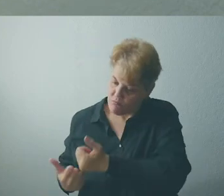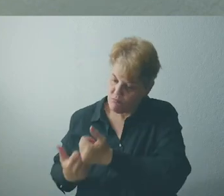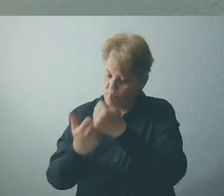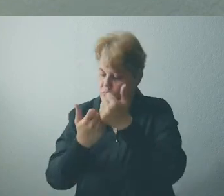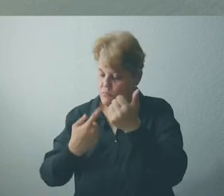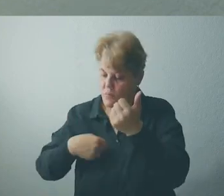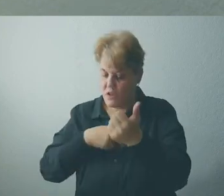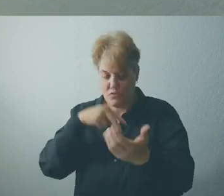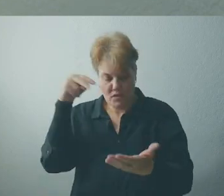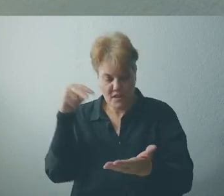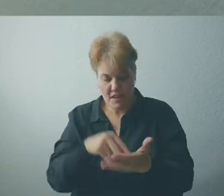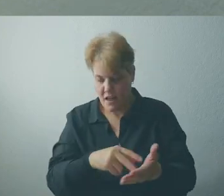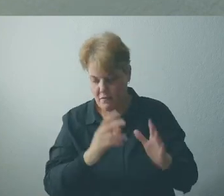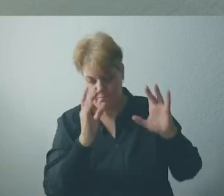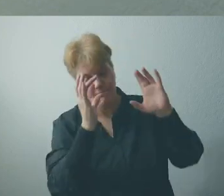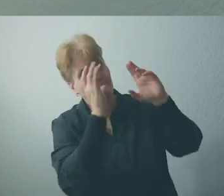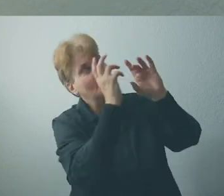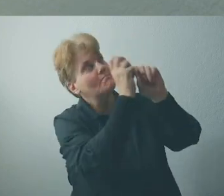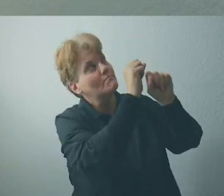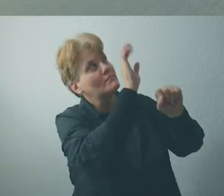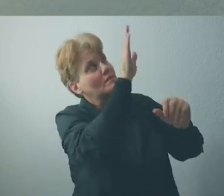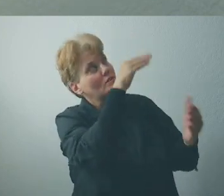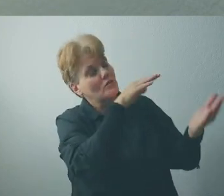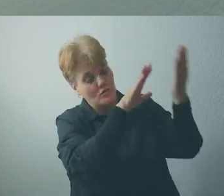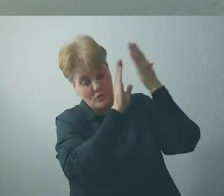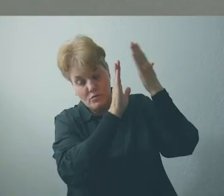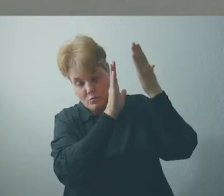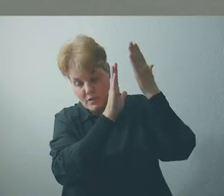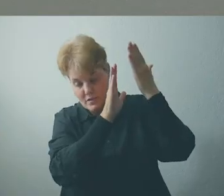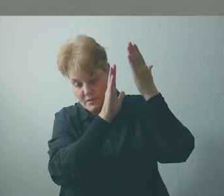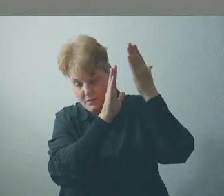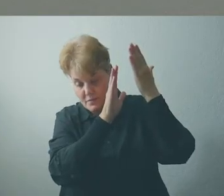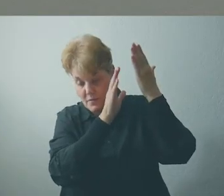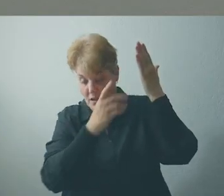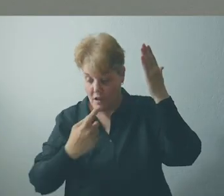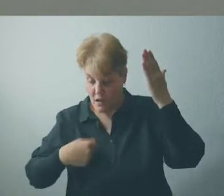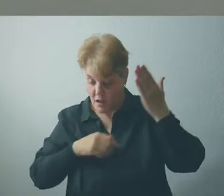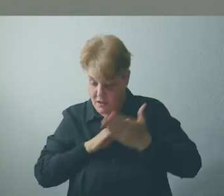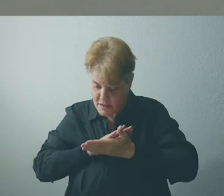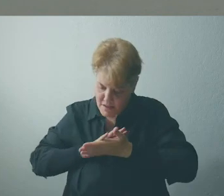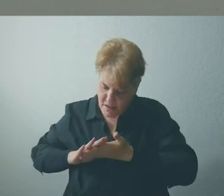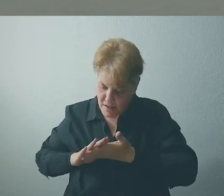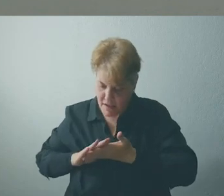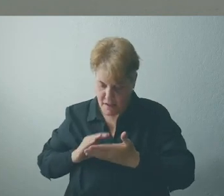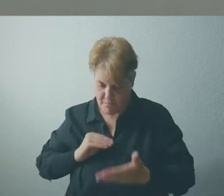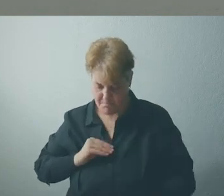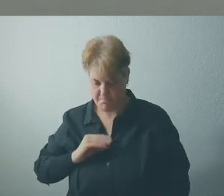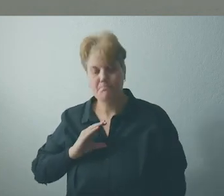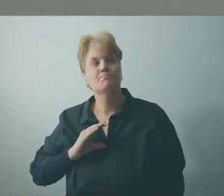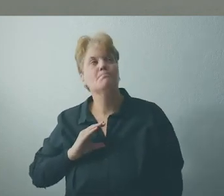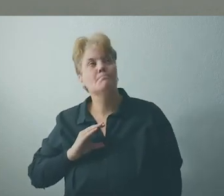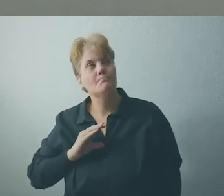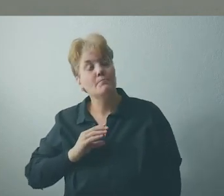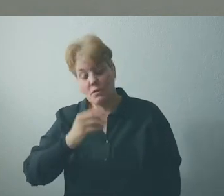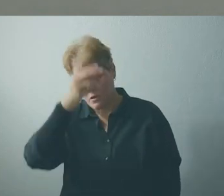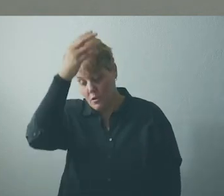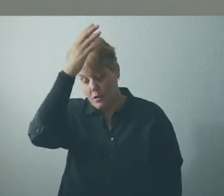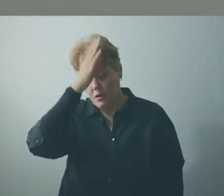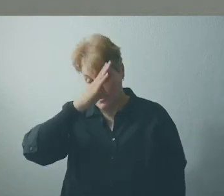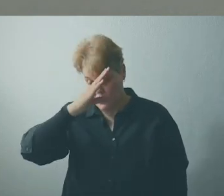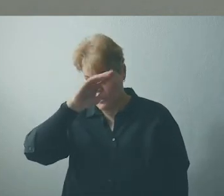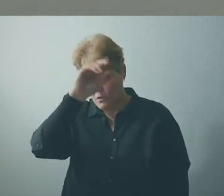amazed in his presence, blameless and with great joy. To our only wise God, our Savior, through Jesus Christ our Lord,